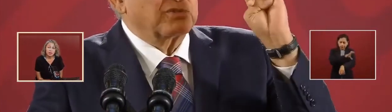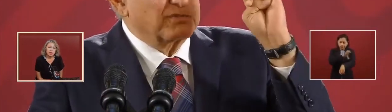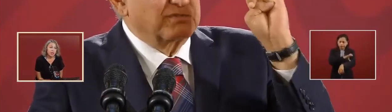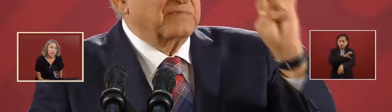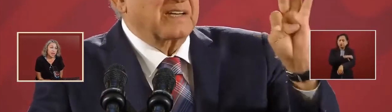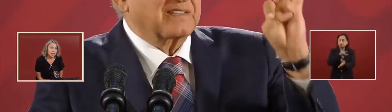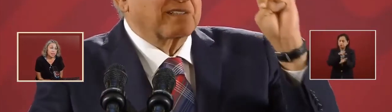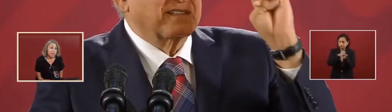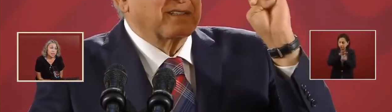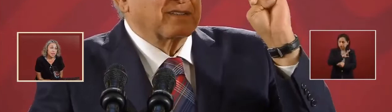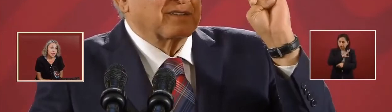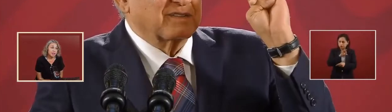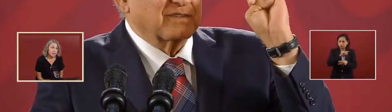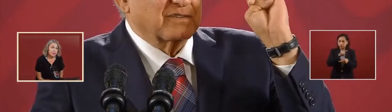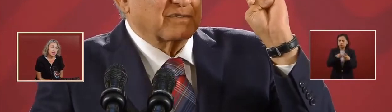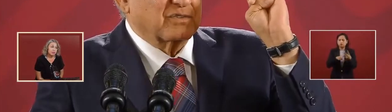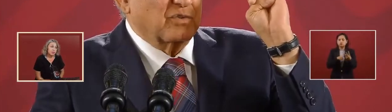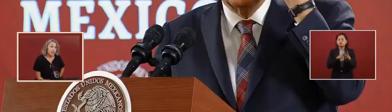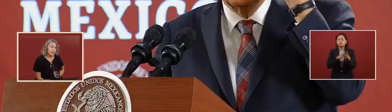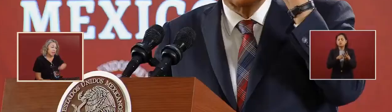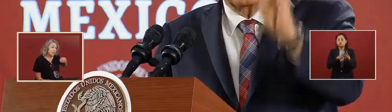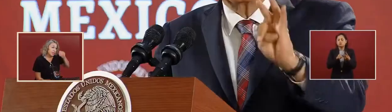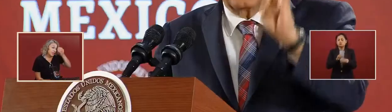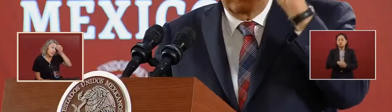I can give you good news